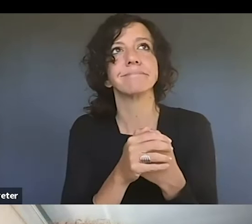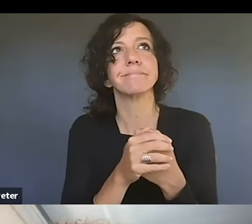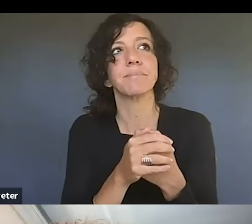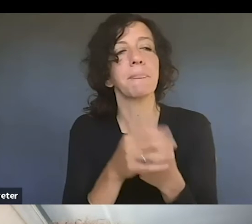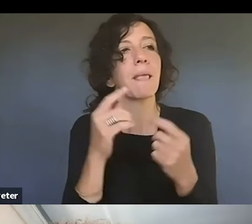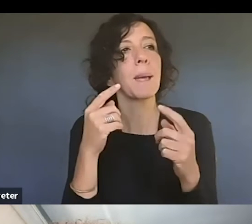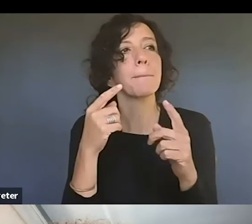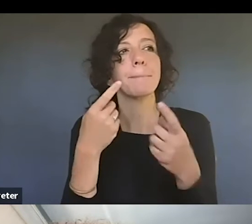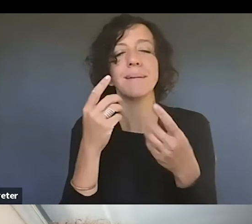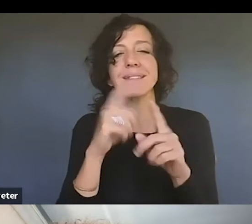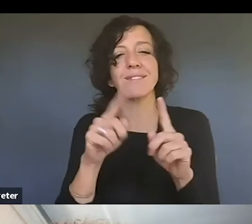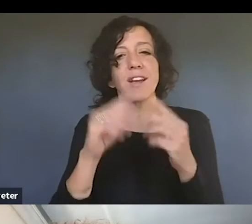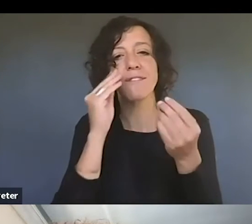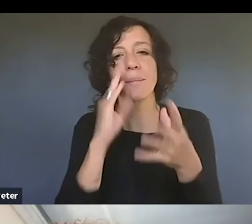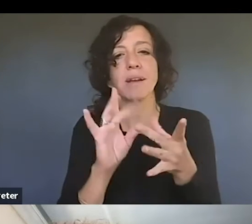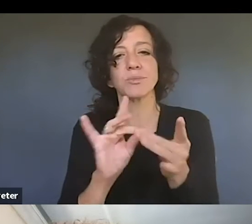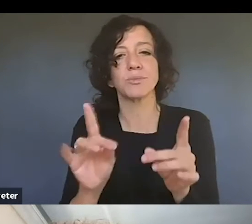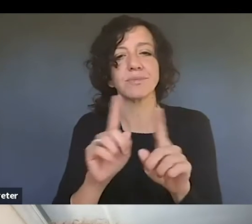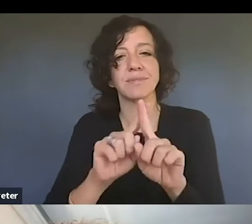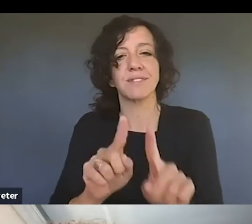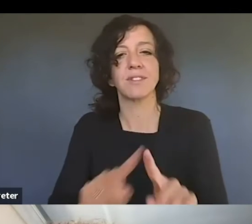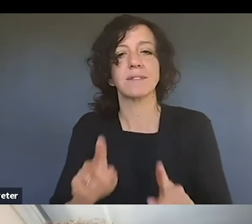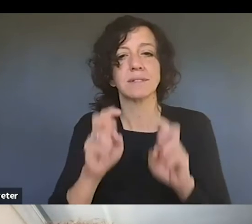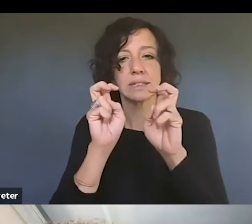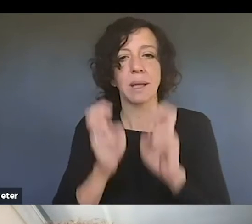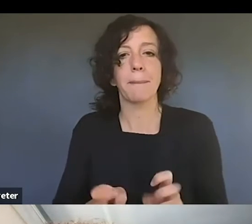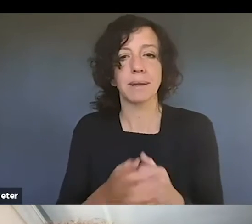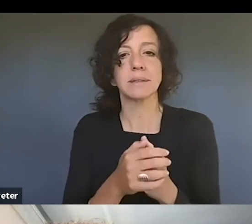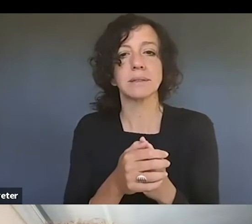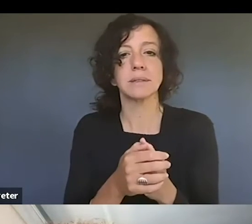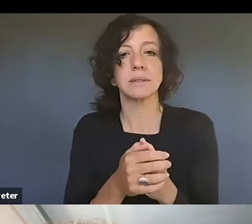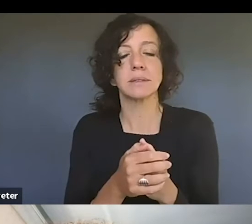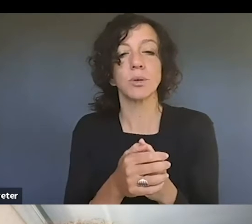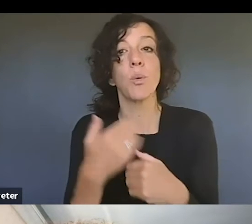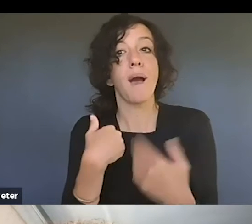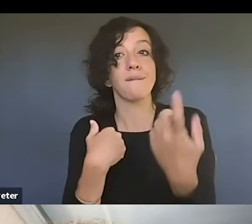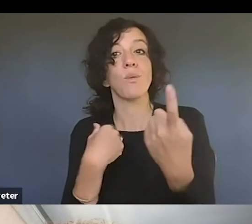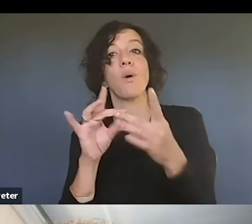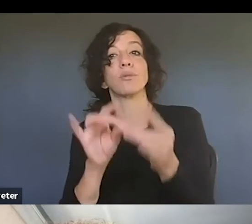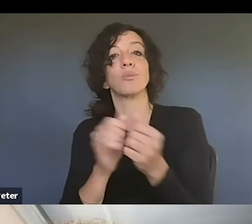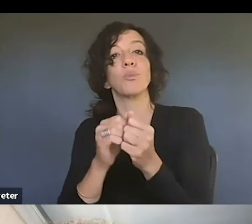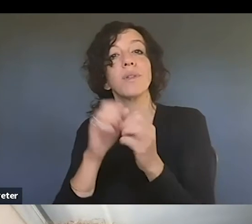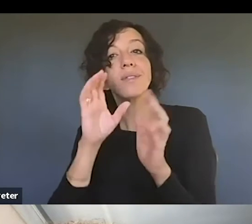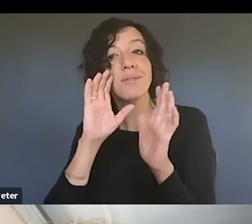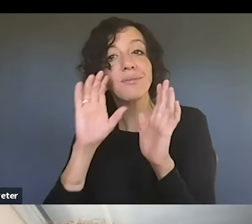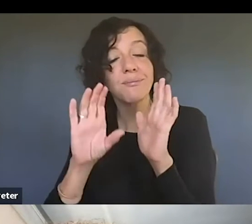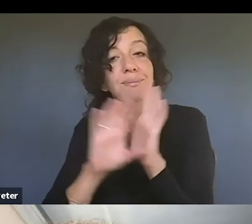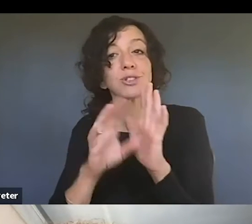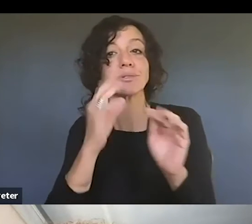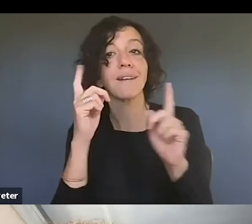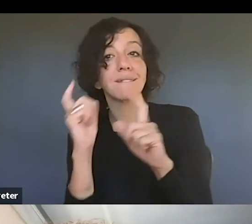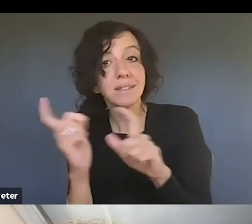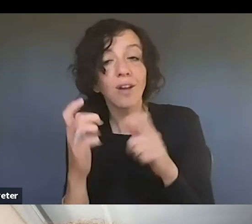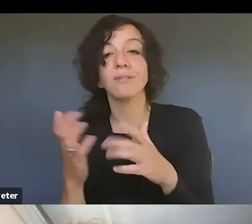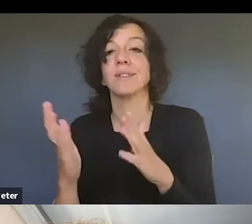information on various topics. We do have one that, um, specifically related to photographs and photography. We have another,